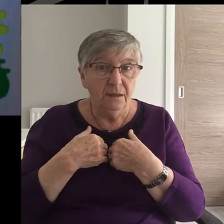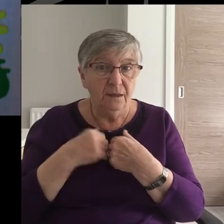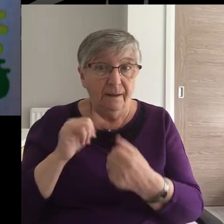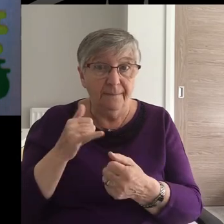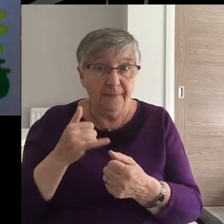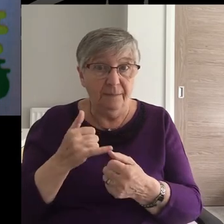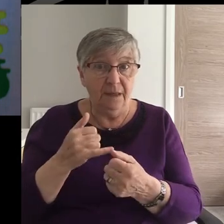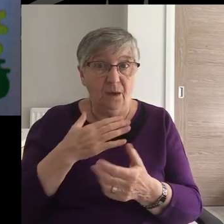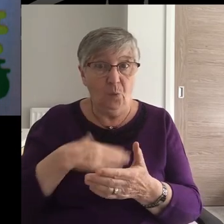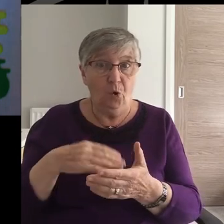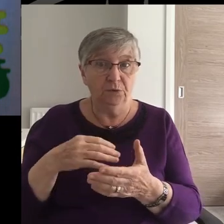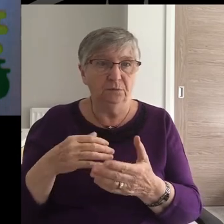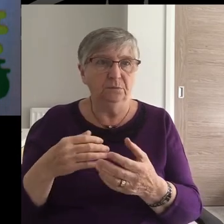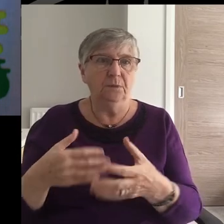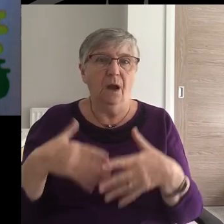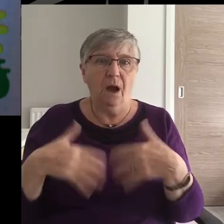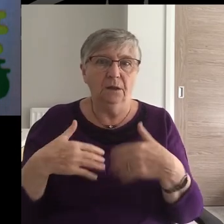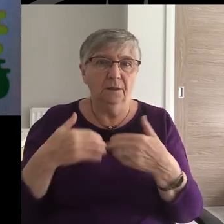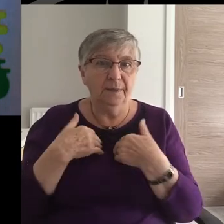He might have it in for me.